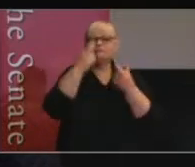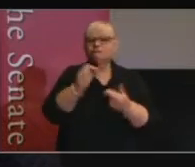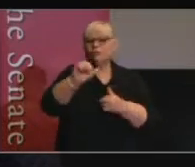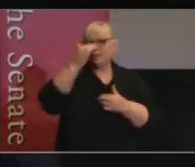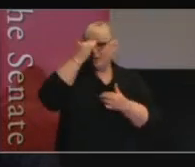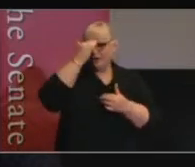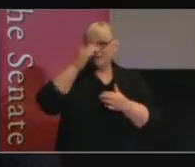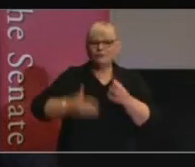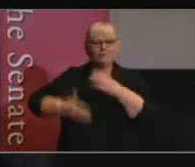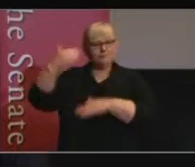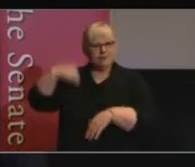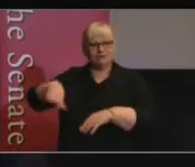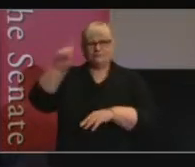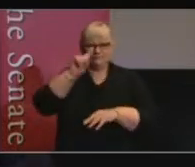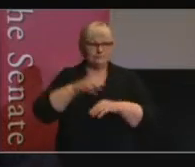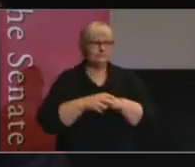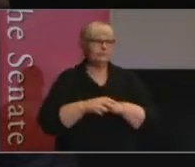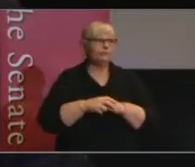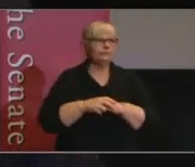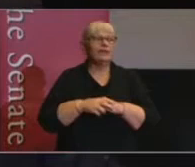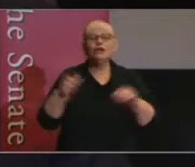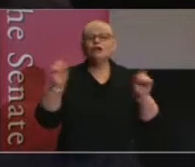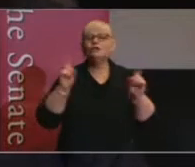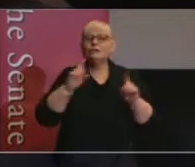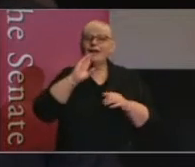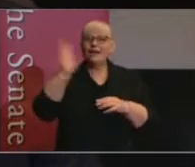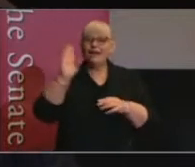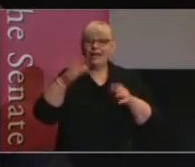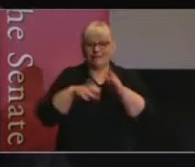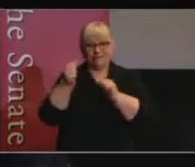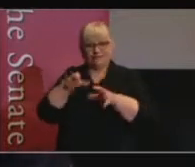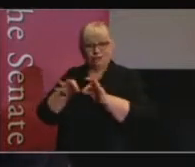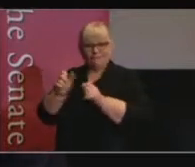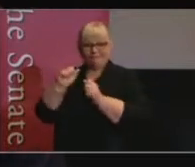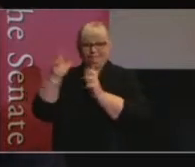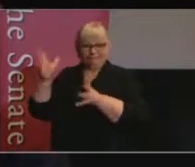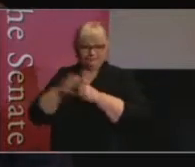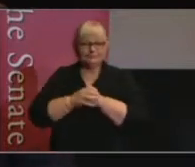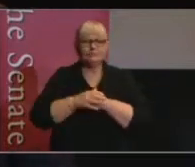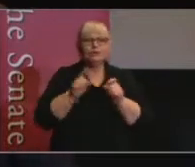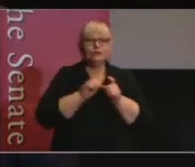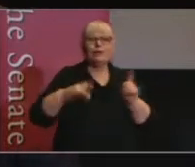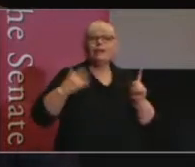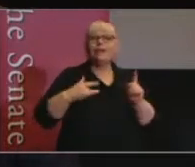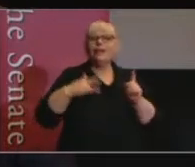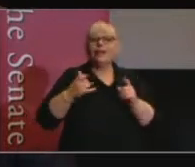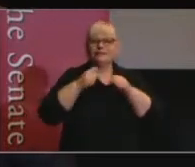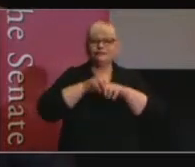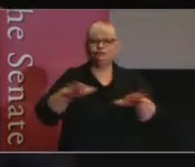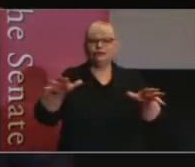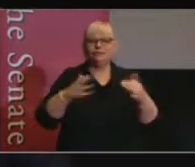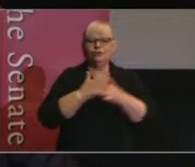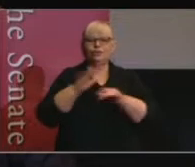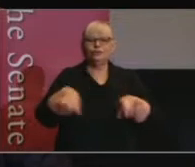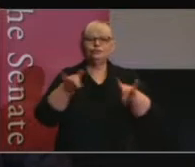to their elders past and present. Today's lecture is Auslan interpreted. It's also being live streamed on the Australian